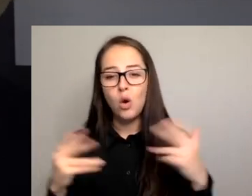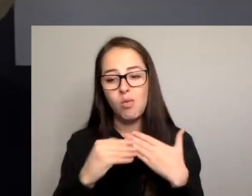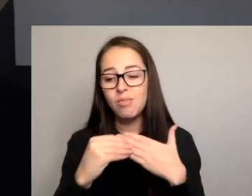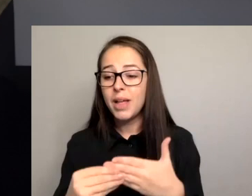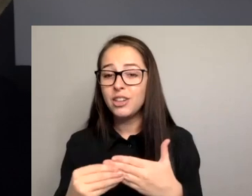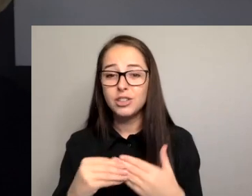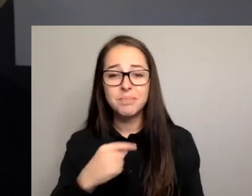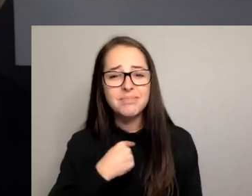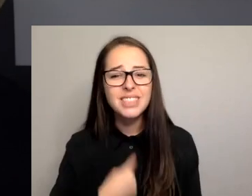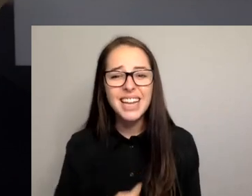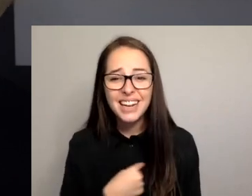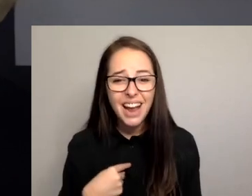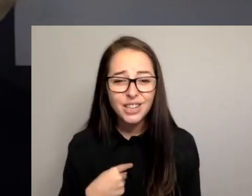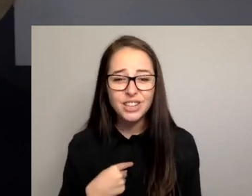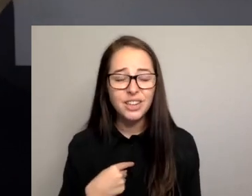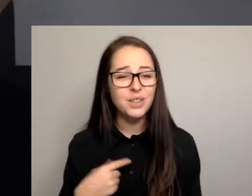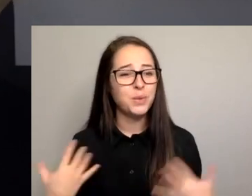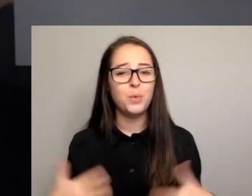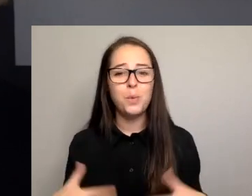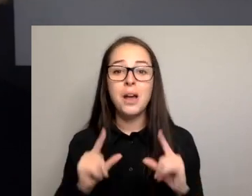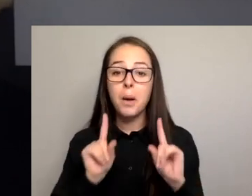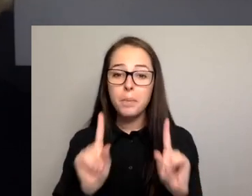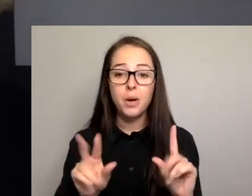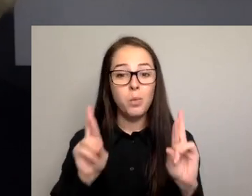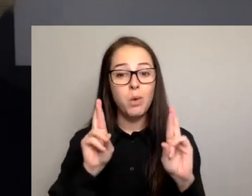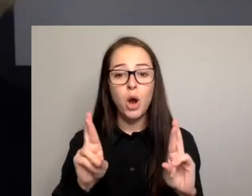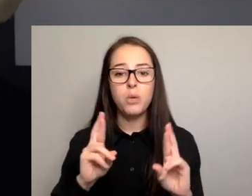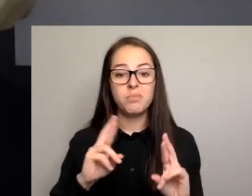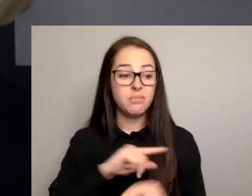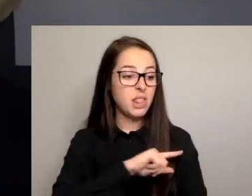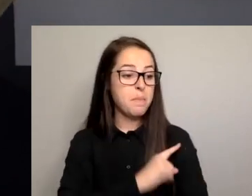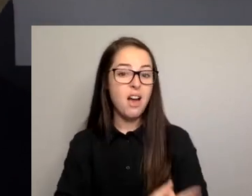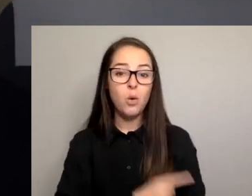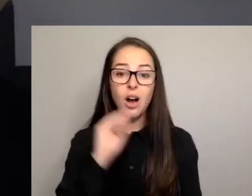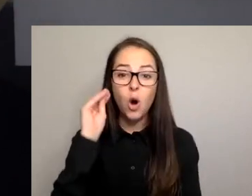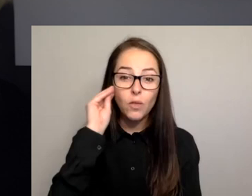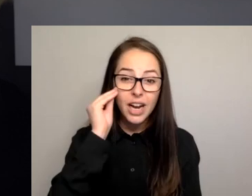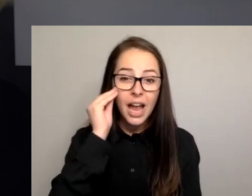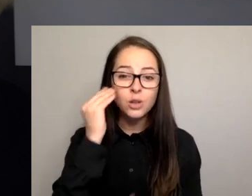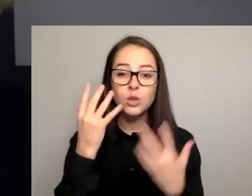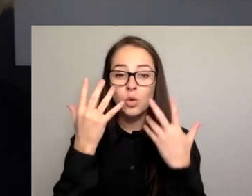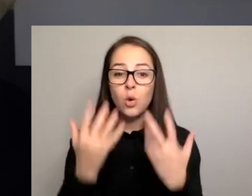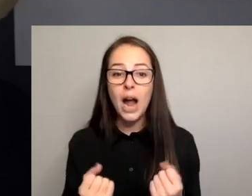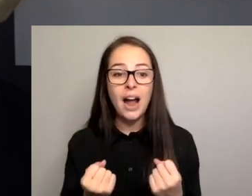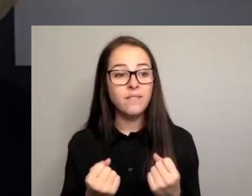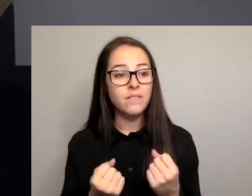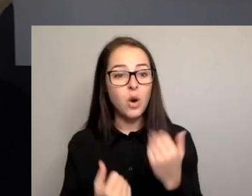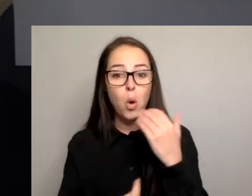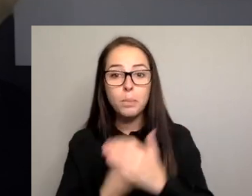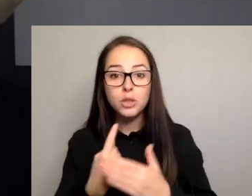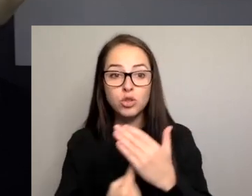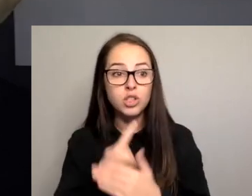but also we hope the power of councils to drive change at the local level to see less